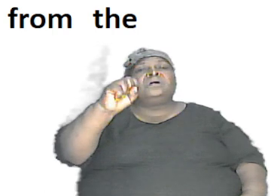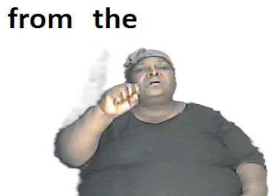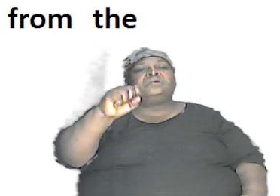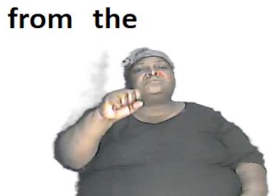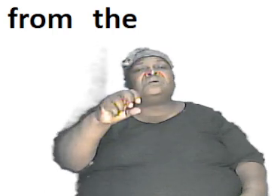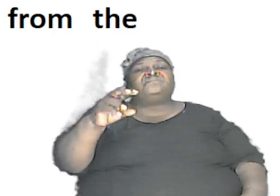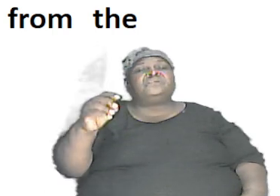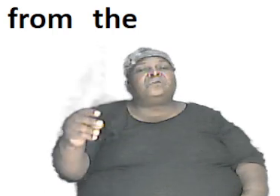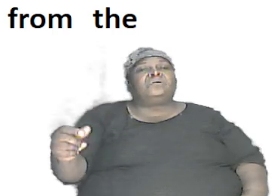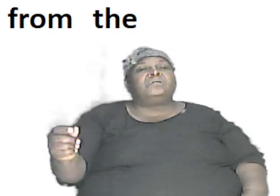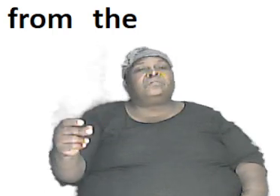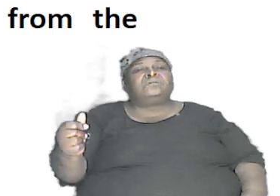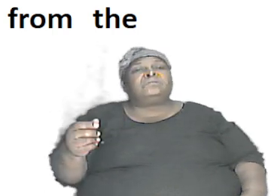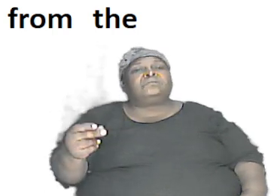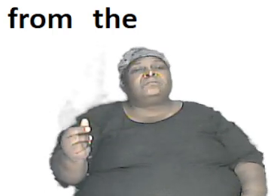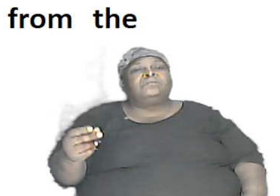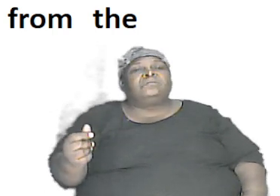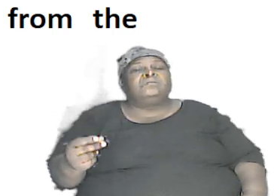understand